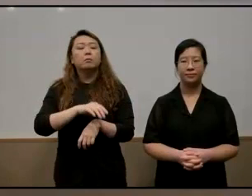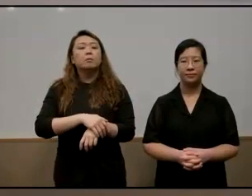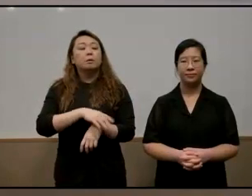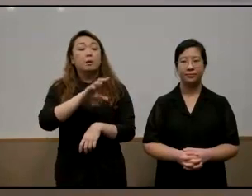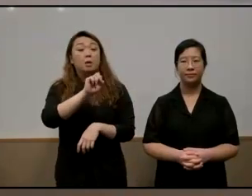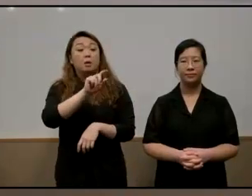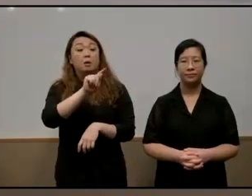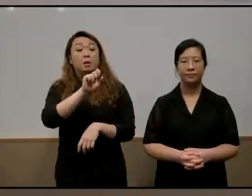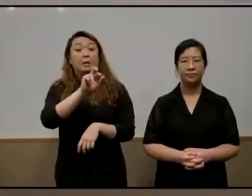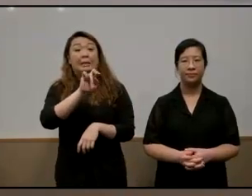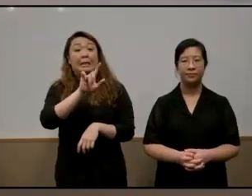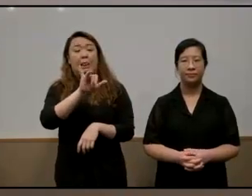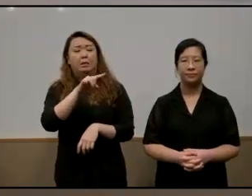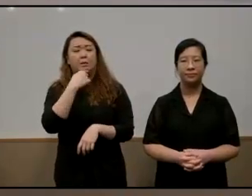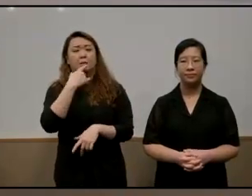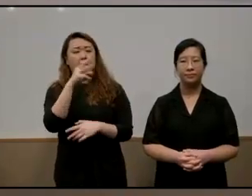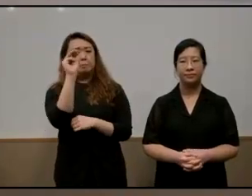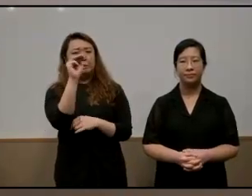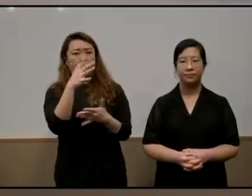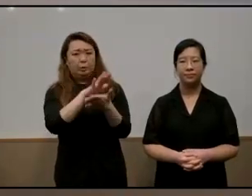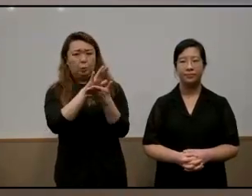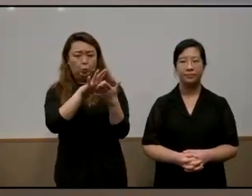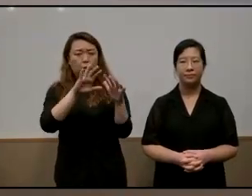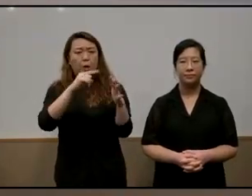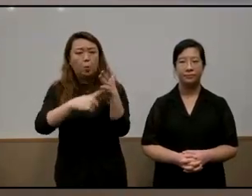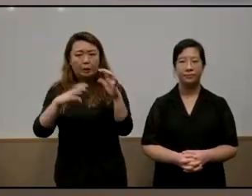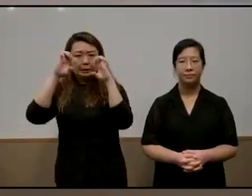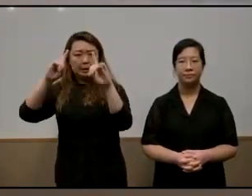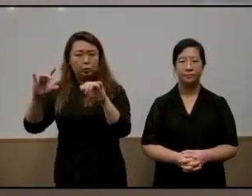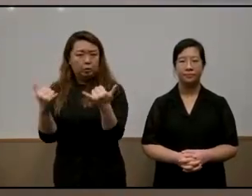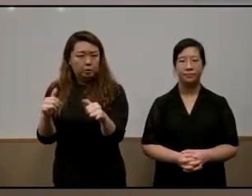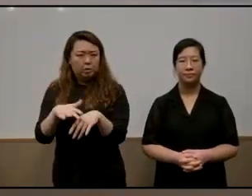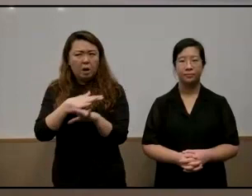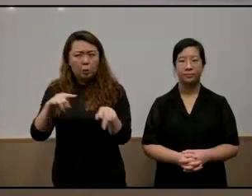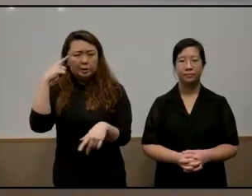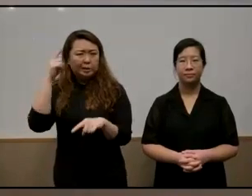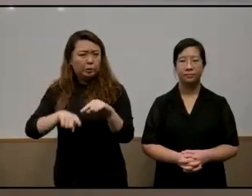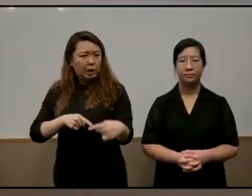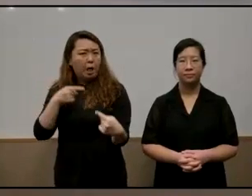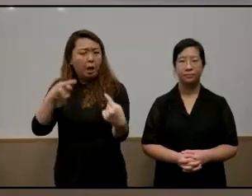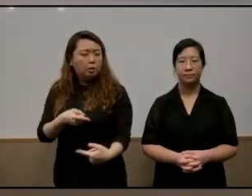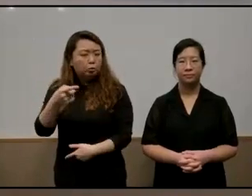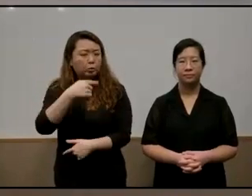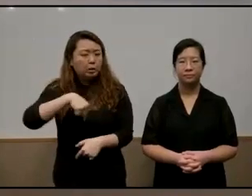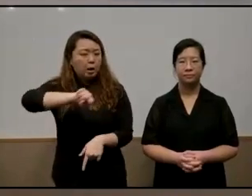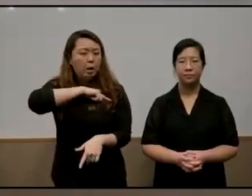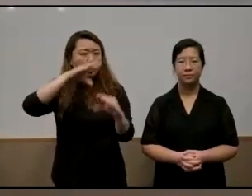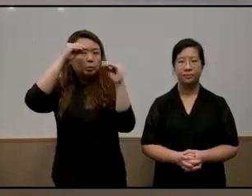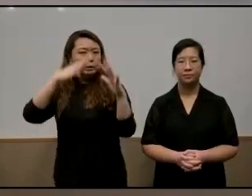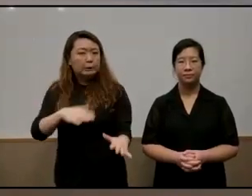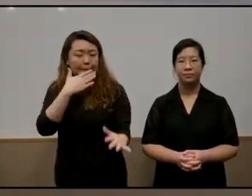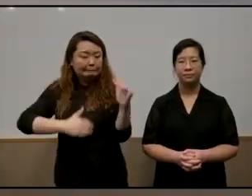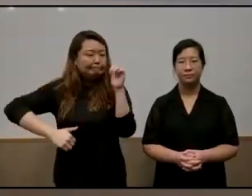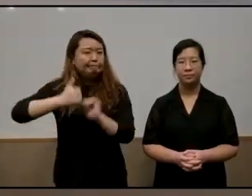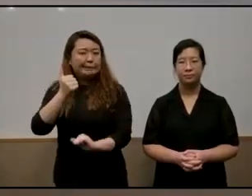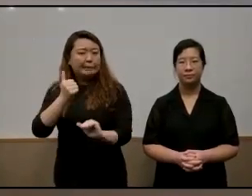traditional idea of a missionary school and the role that educators play i don't think we can ever argue with the fact that our educators are one of the best trained